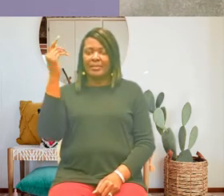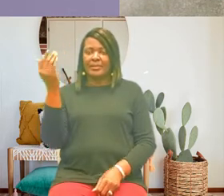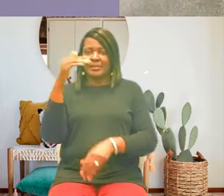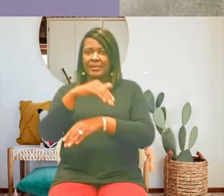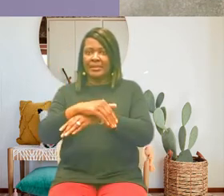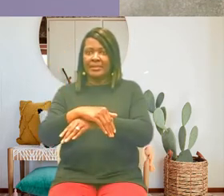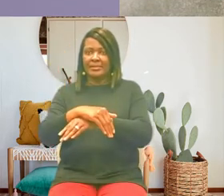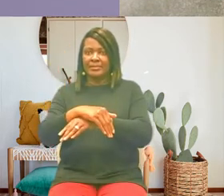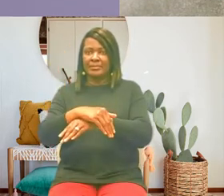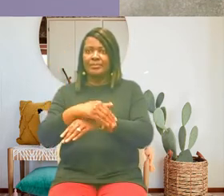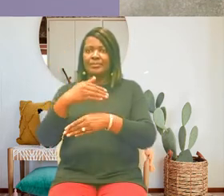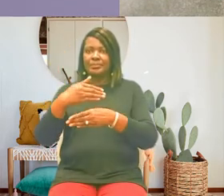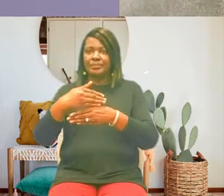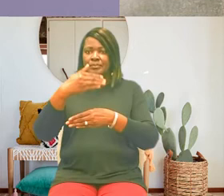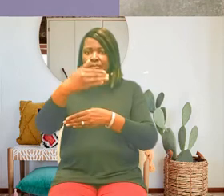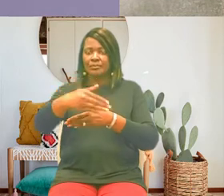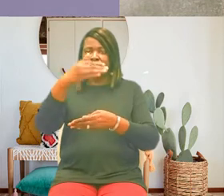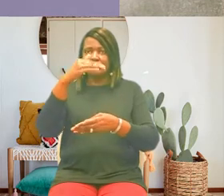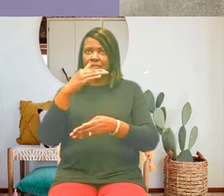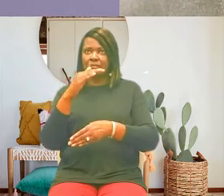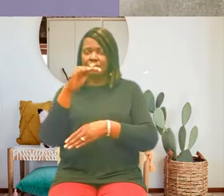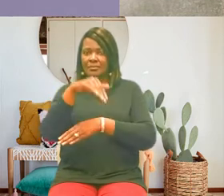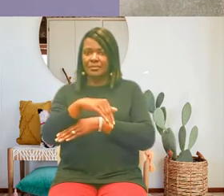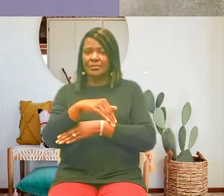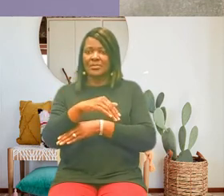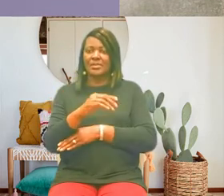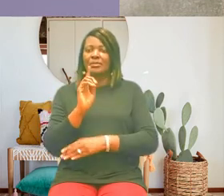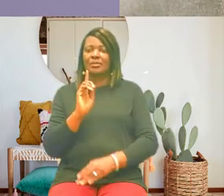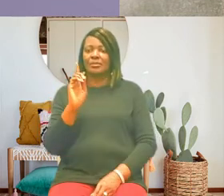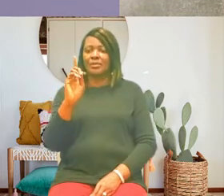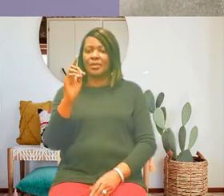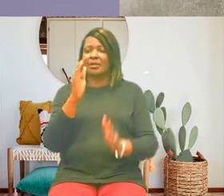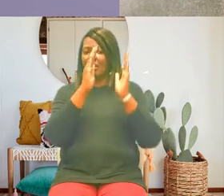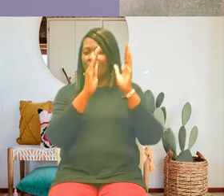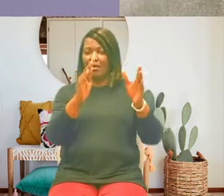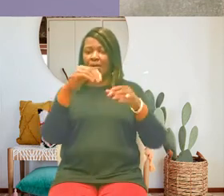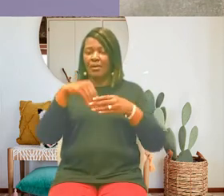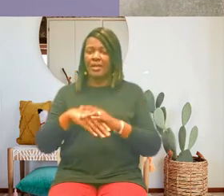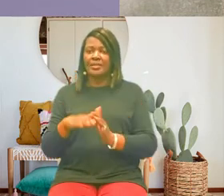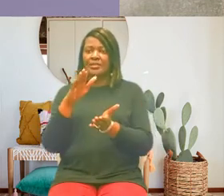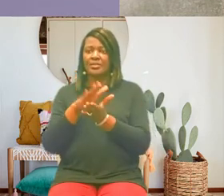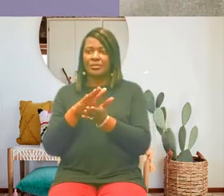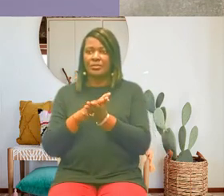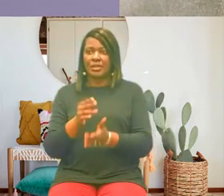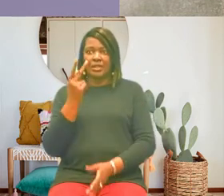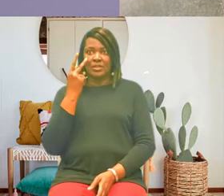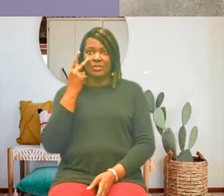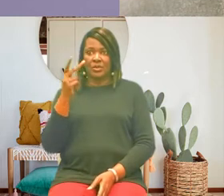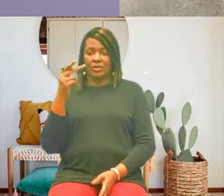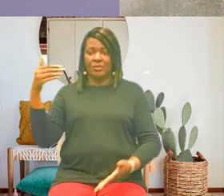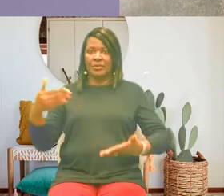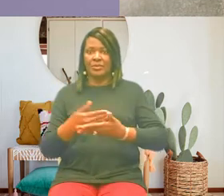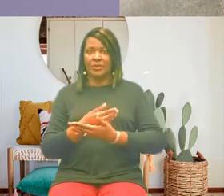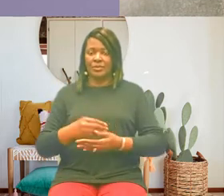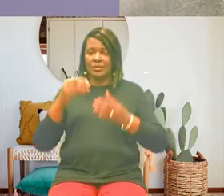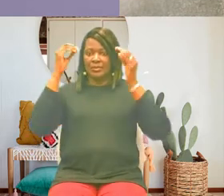black dress and veil like all the other nuns but her skin was darker than any person's i've ever